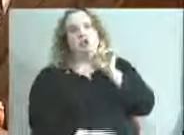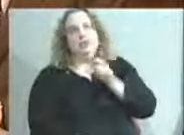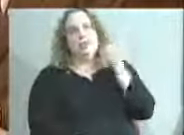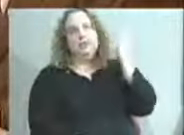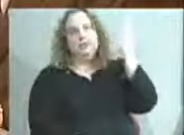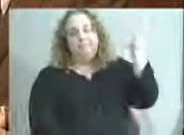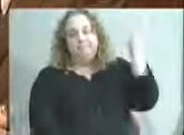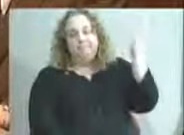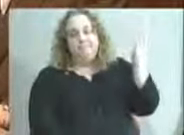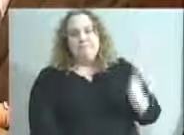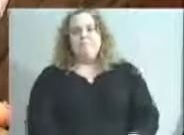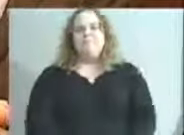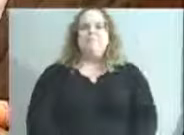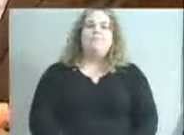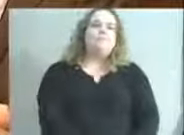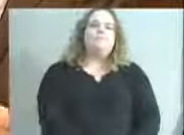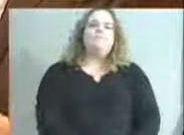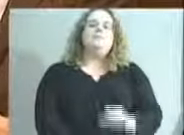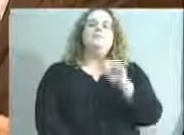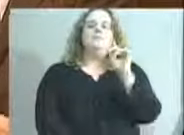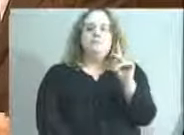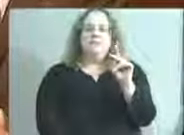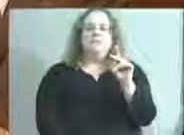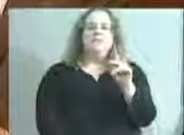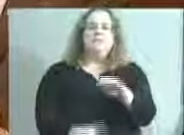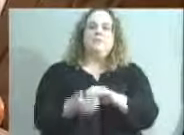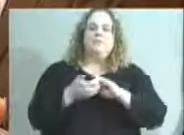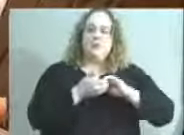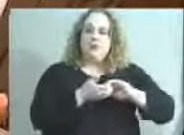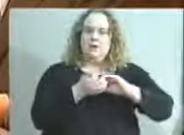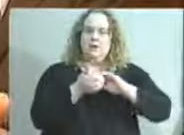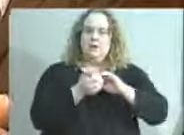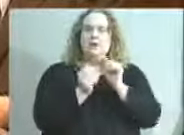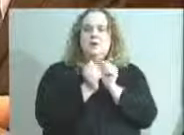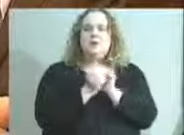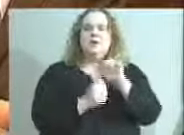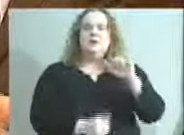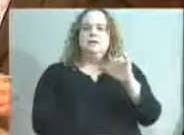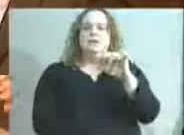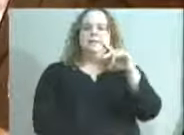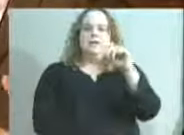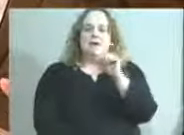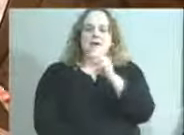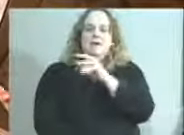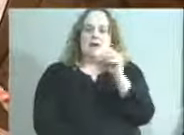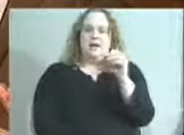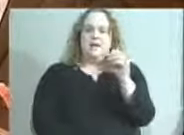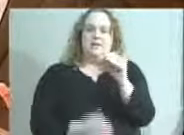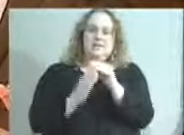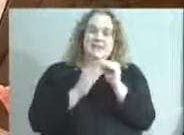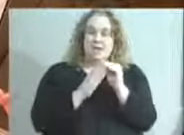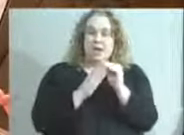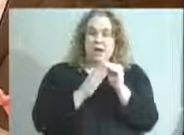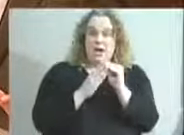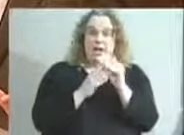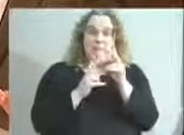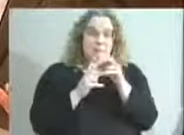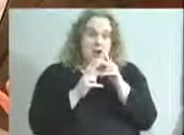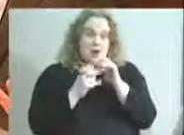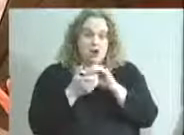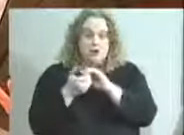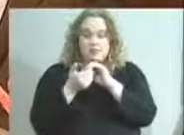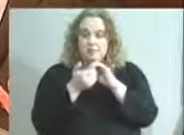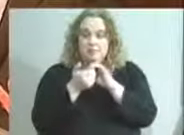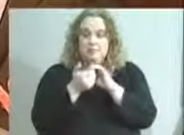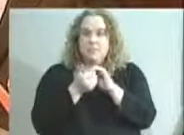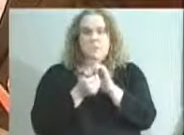Okay. Well, this partnership with JCPS, between the city and JCPS, is something that we spend a huge amount of time